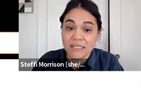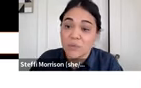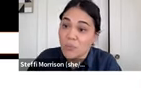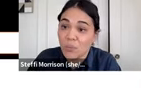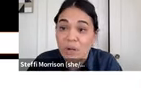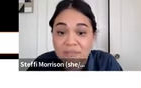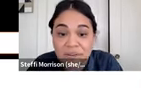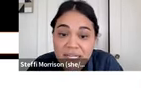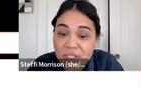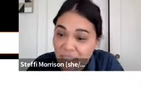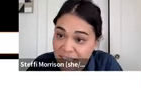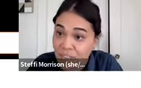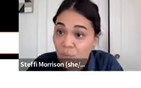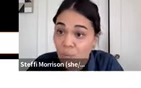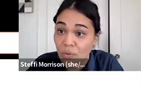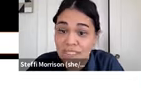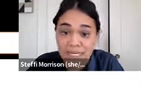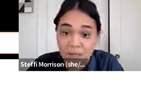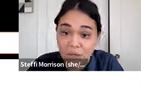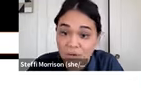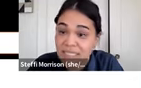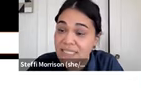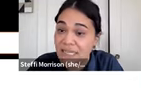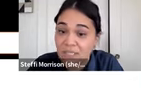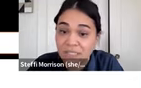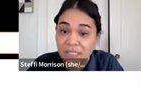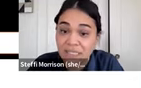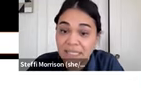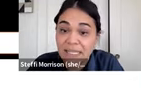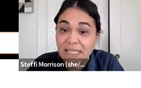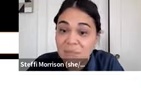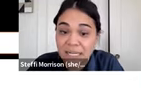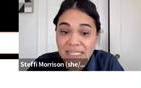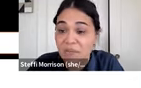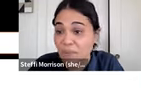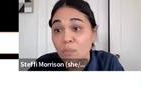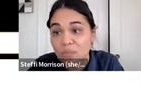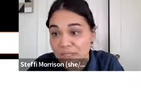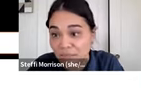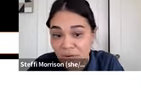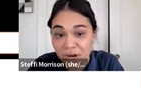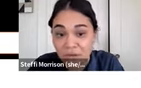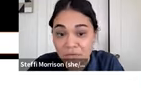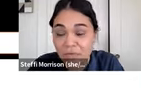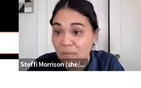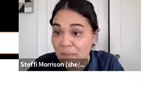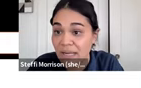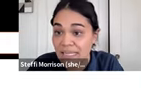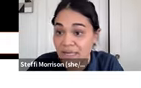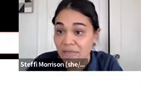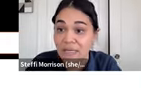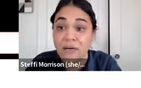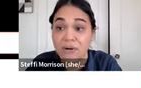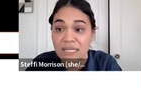So while the financial losses were dire across the sector, the impacts have been more severe for